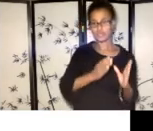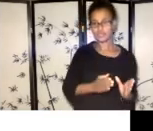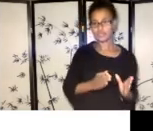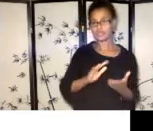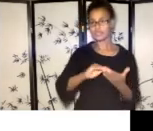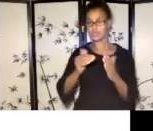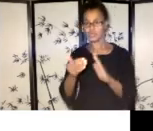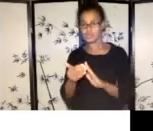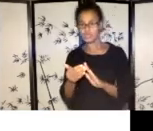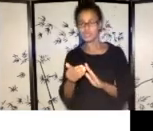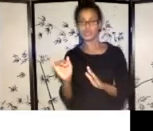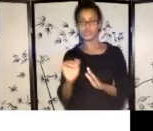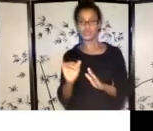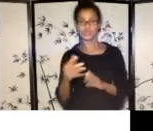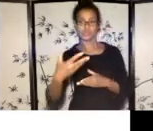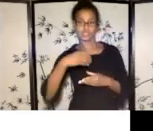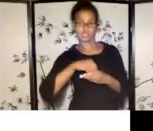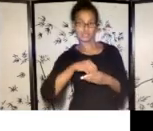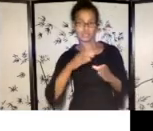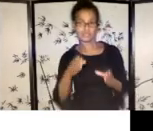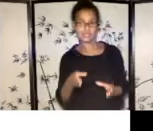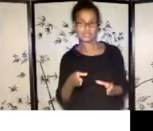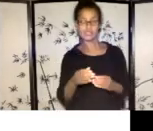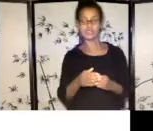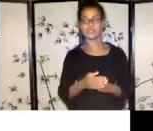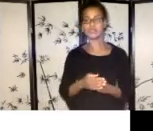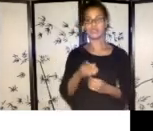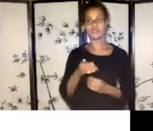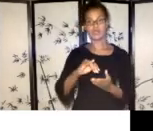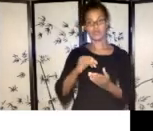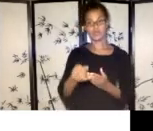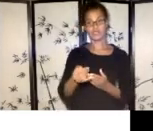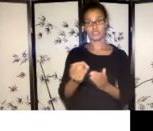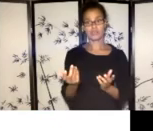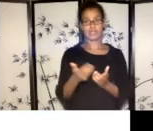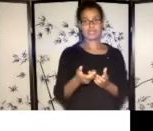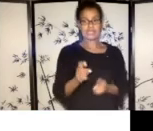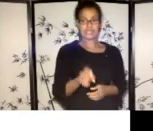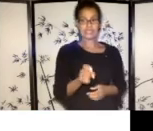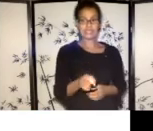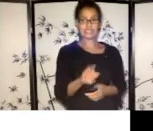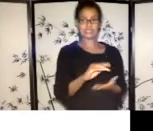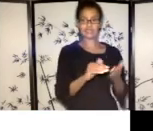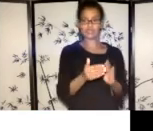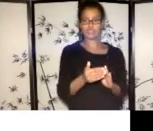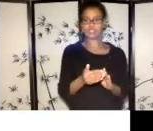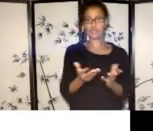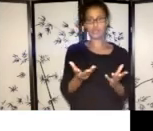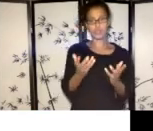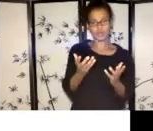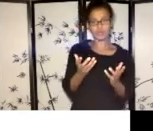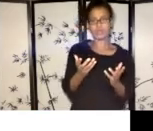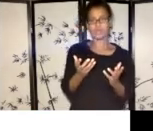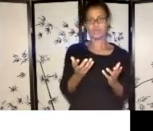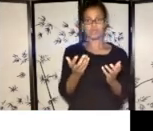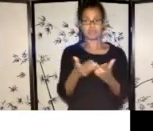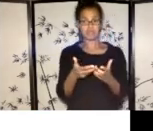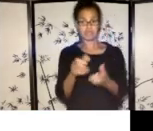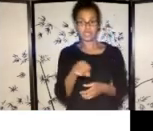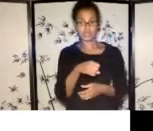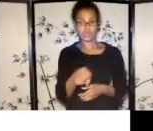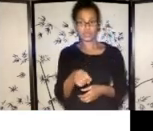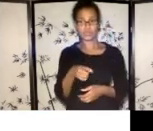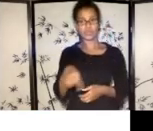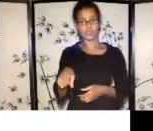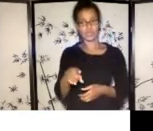the project addressing a certain need in the community? So something to consider. And viability is based on